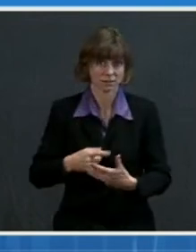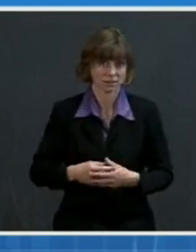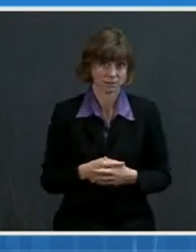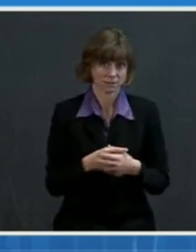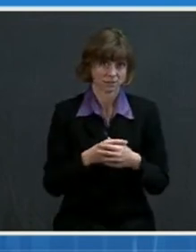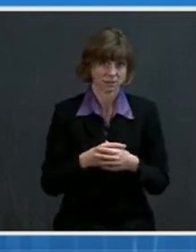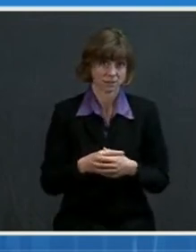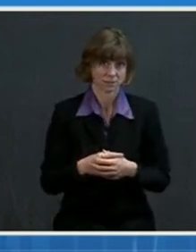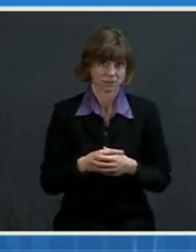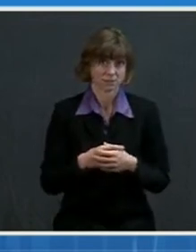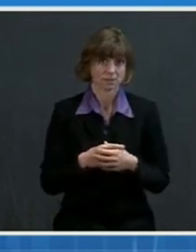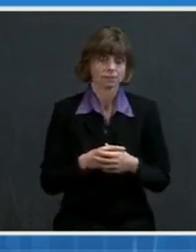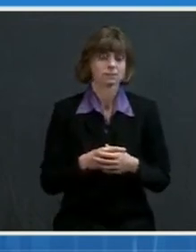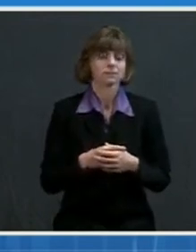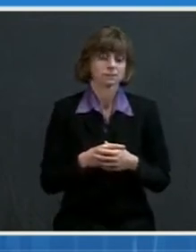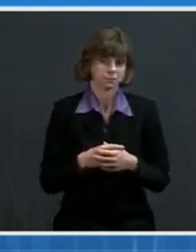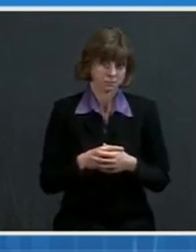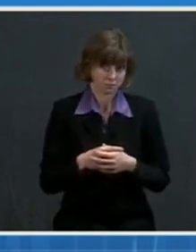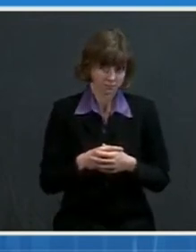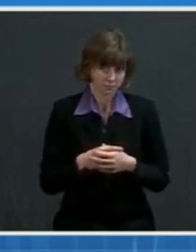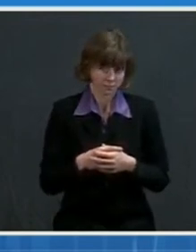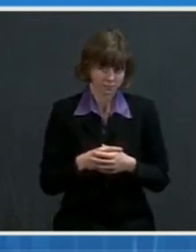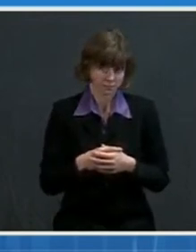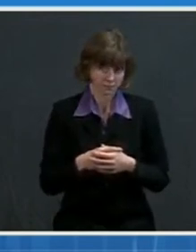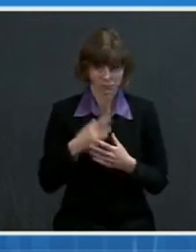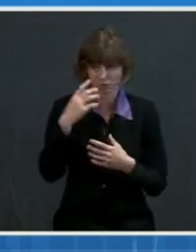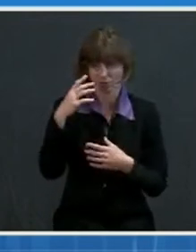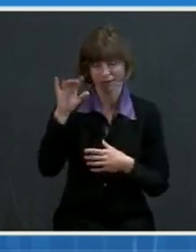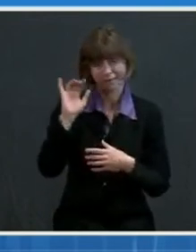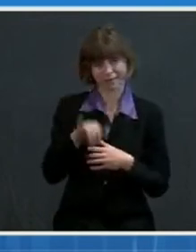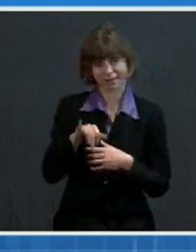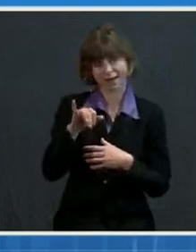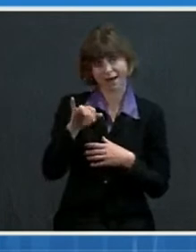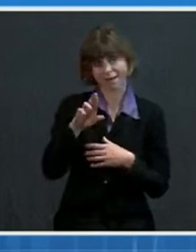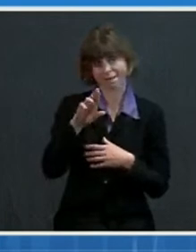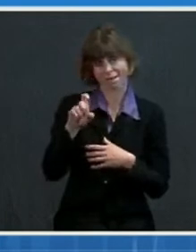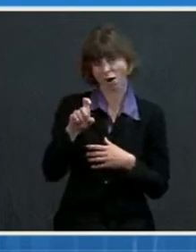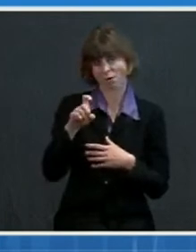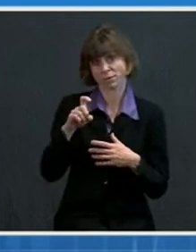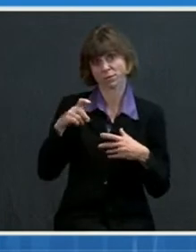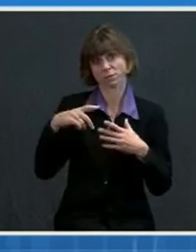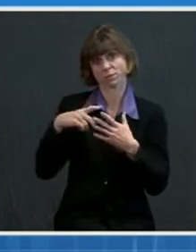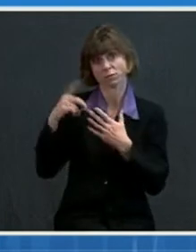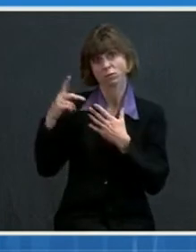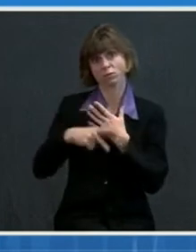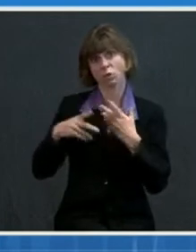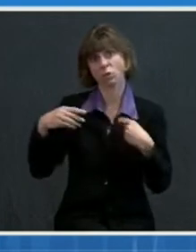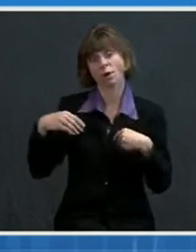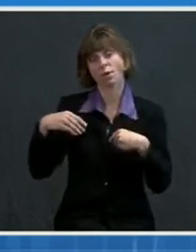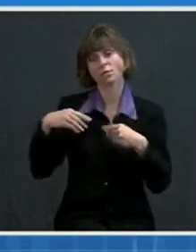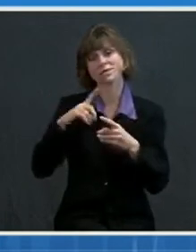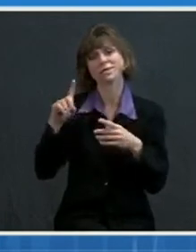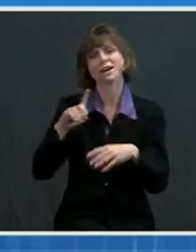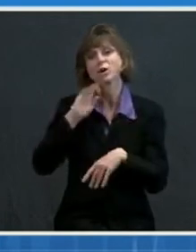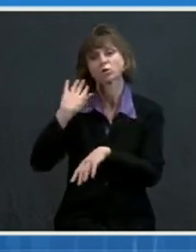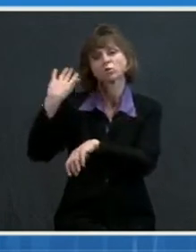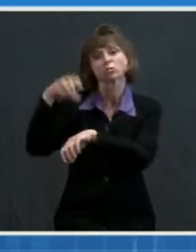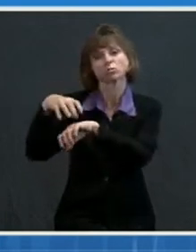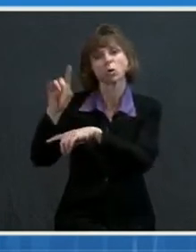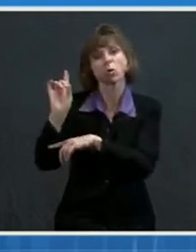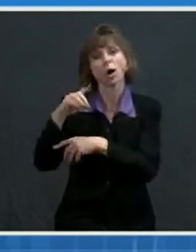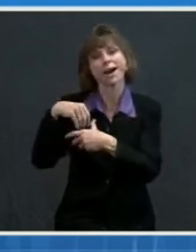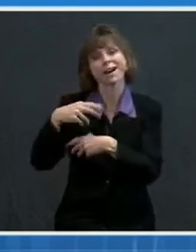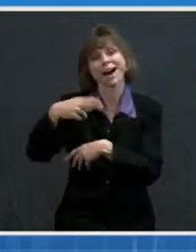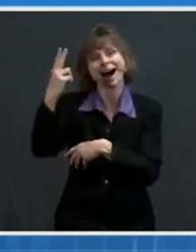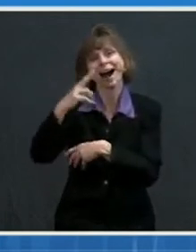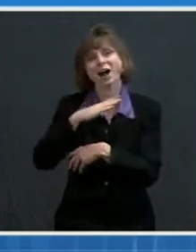We designed this retail pharmacy program to ensure that one-third of the pharmacy sites were placed in communities with higher scores on the CDC